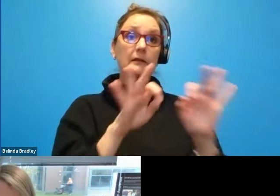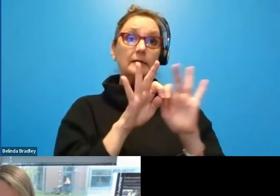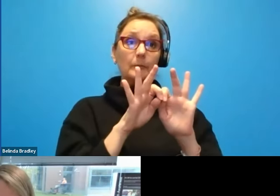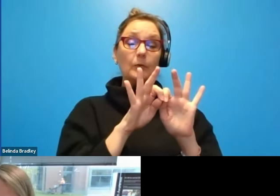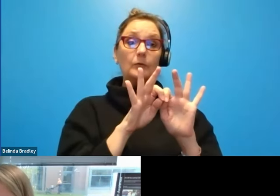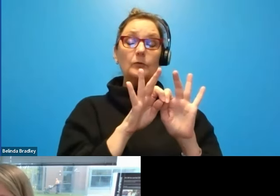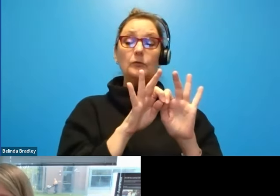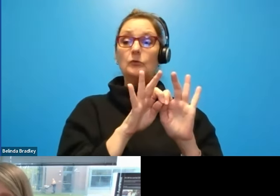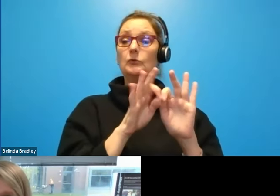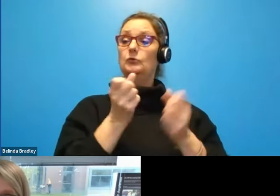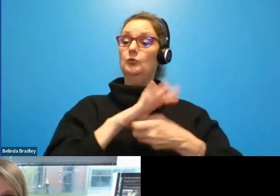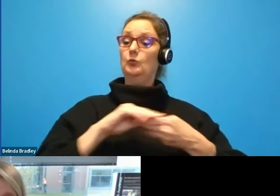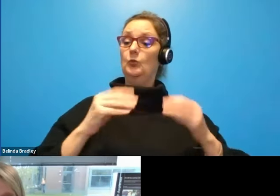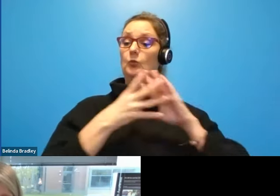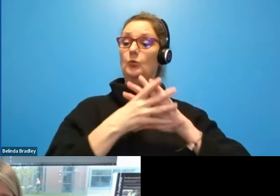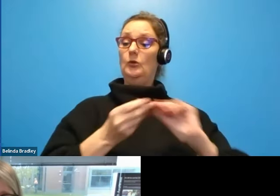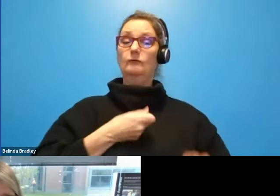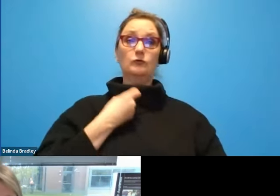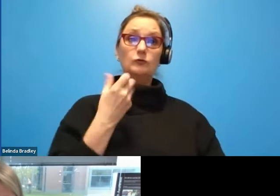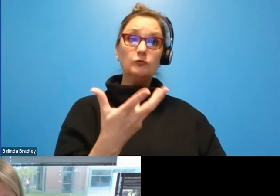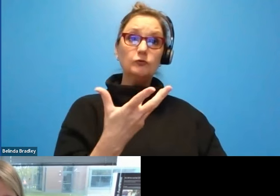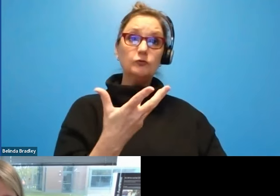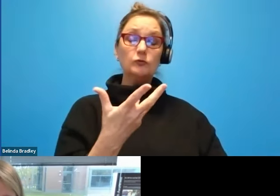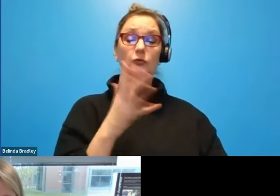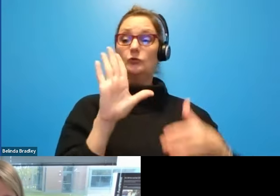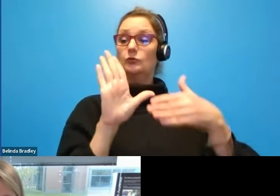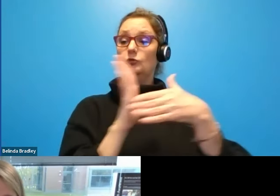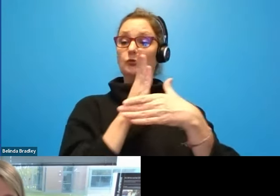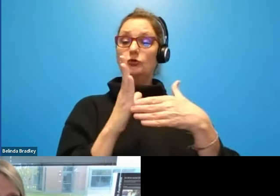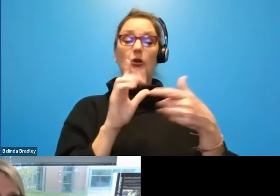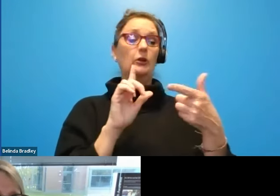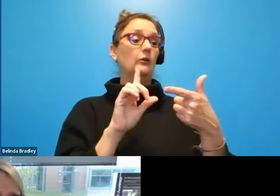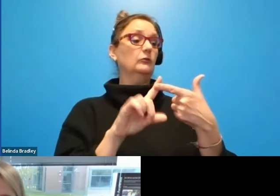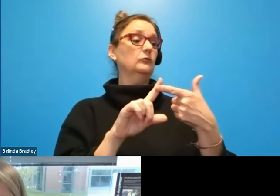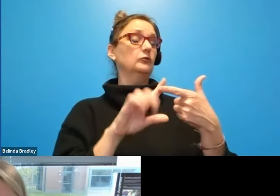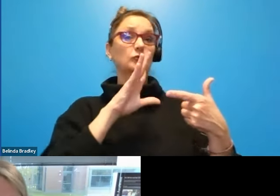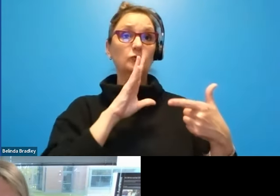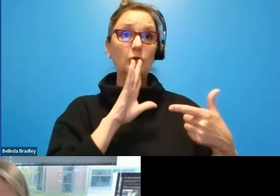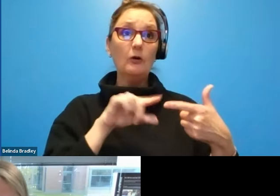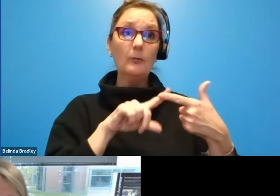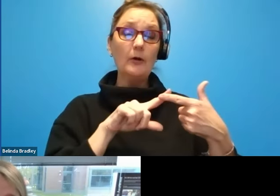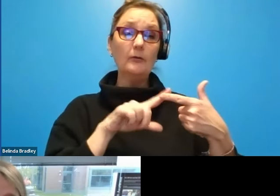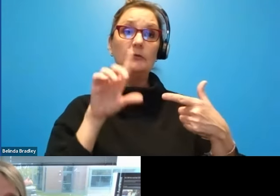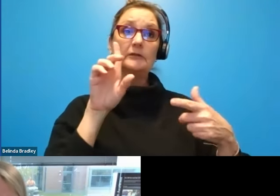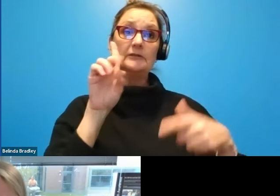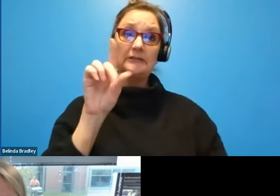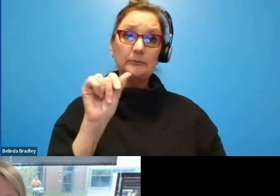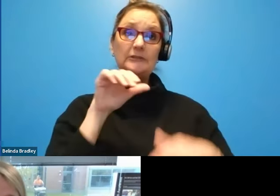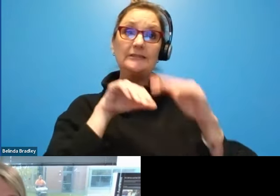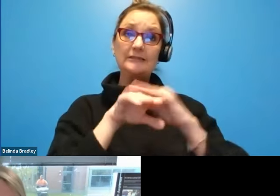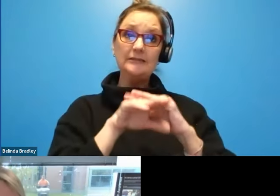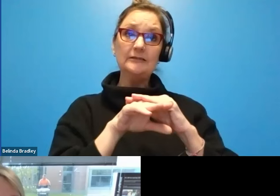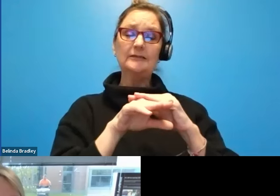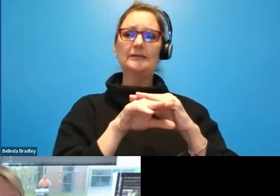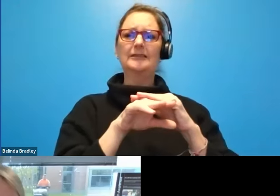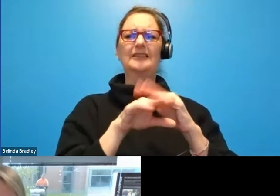stories and you're going to share and talk about disability and accessibility, make sure it's grounded, make sure that